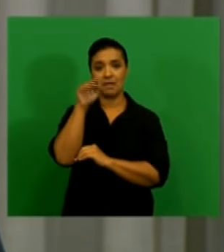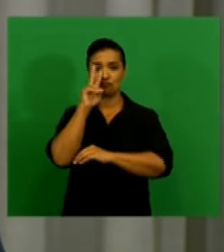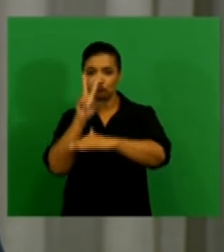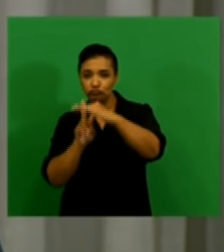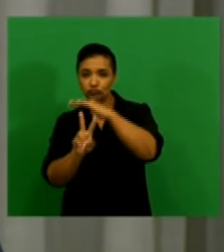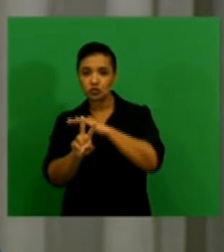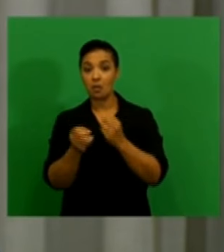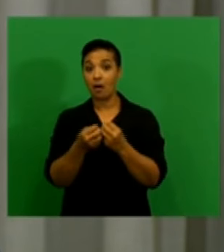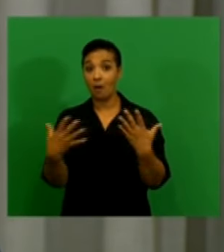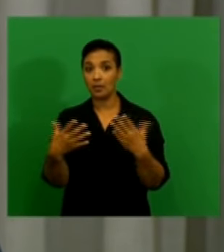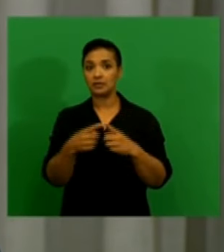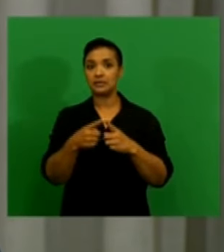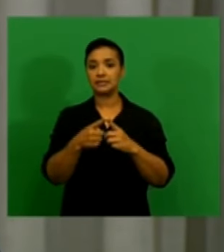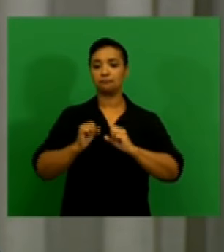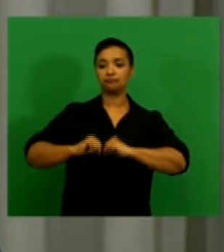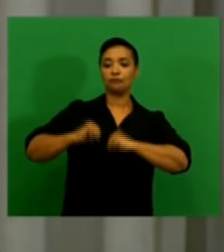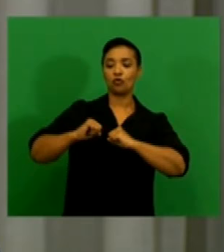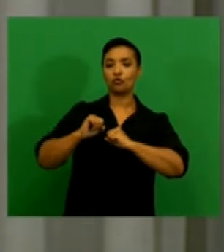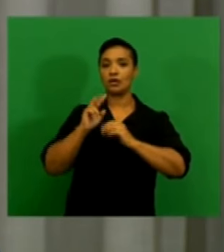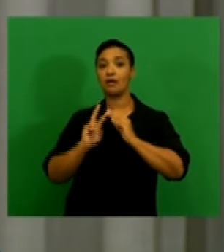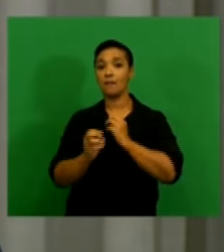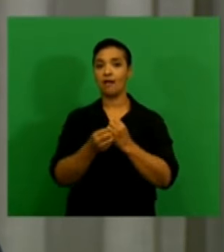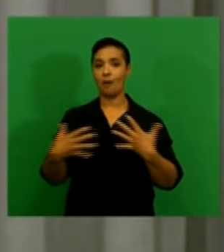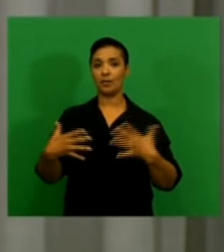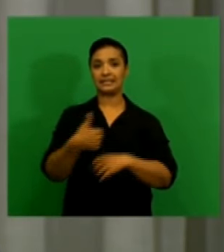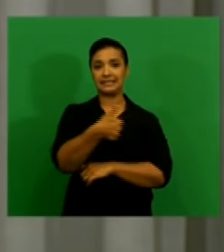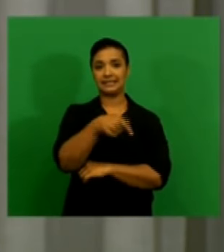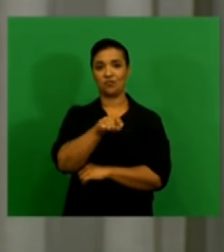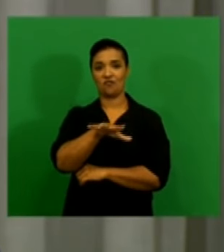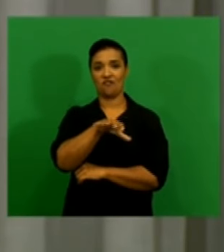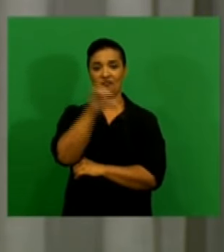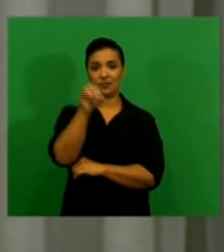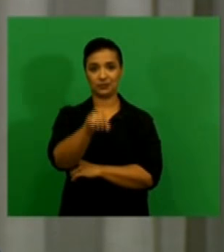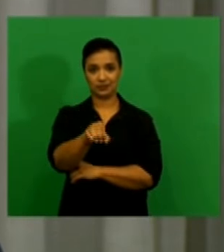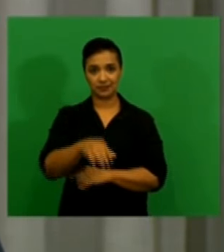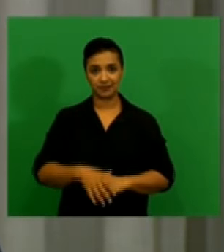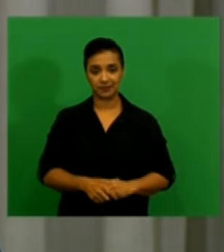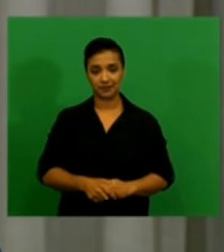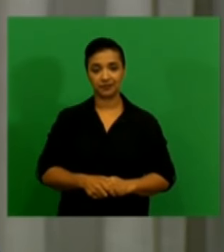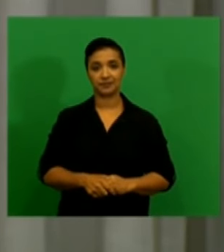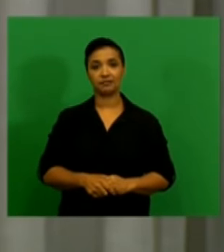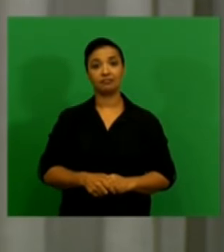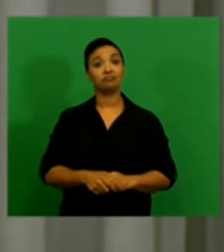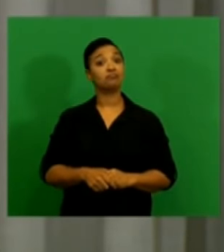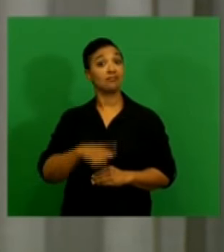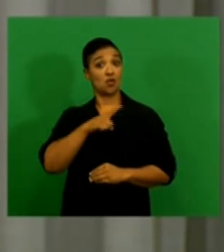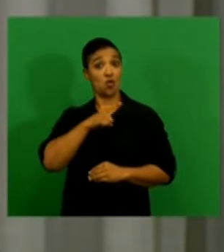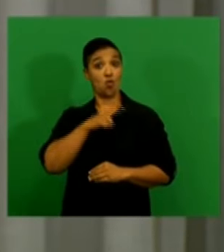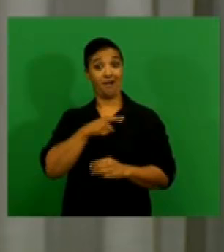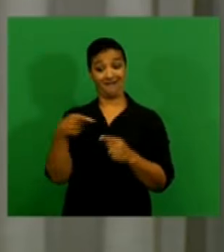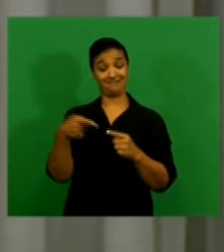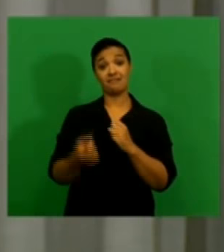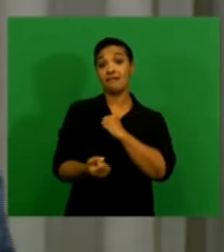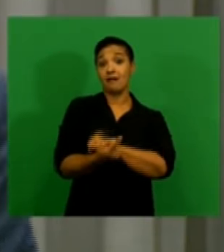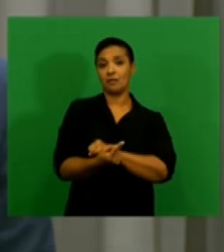and the market consensus expectation of 6.5%. The main sources of this surprise